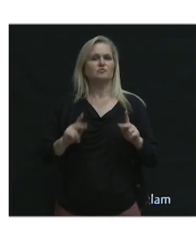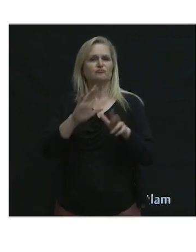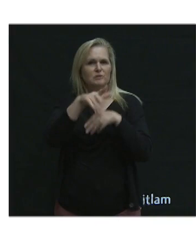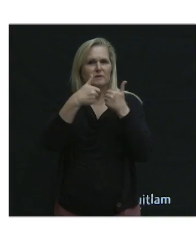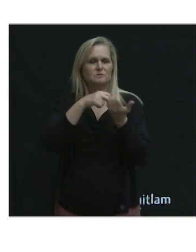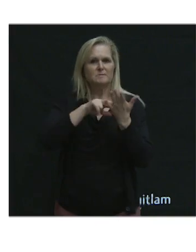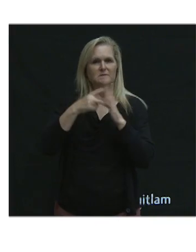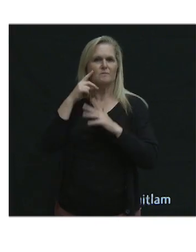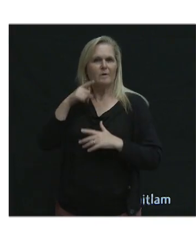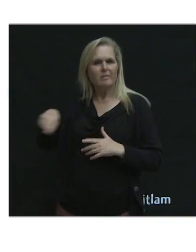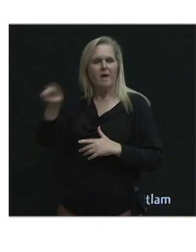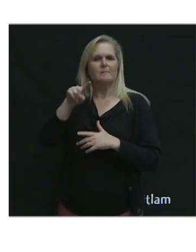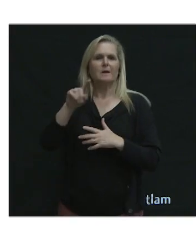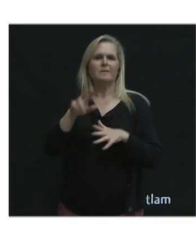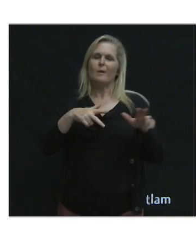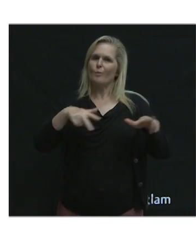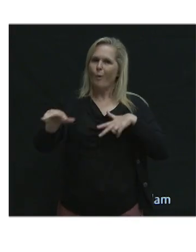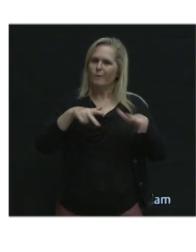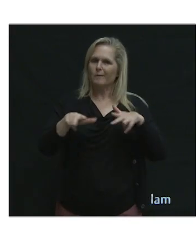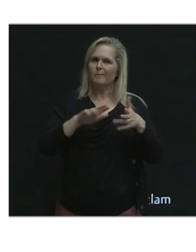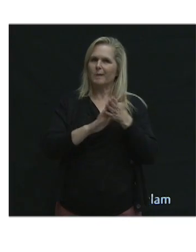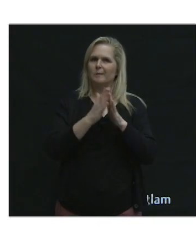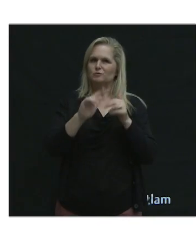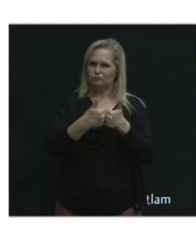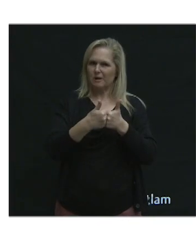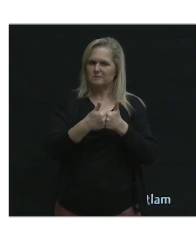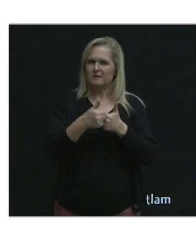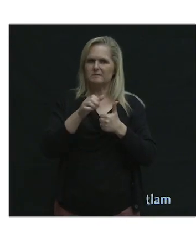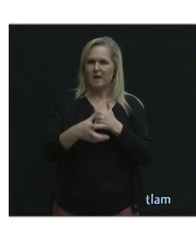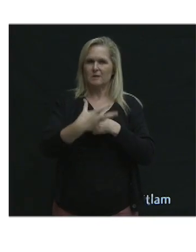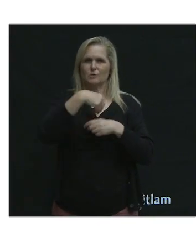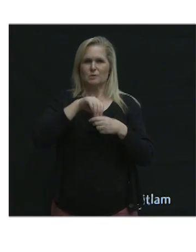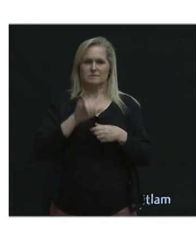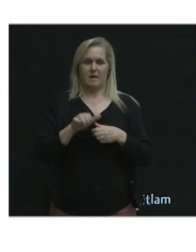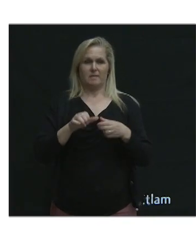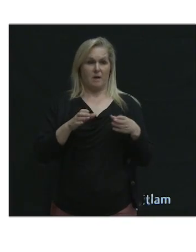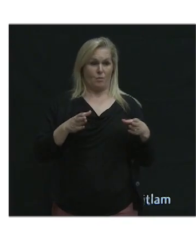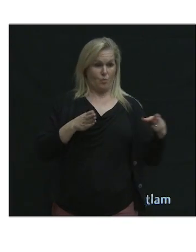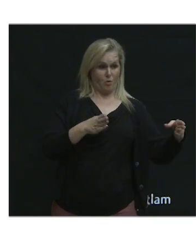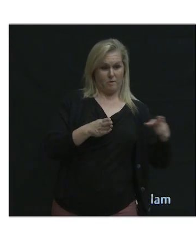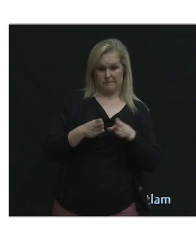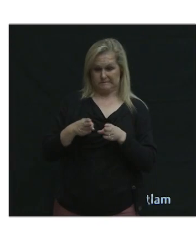difficult for them. And that includes uneven and narrow sidewalks.